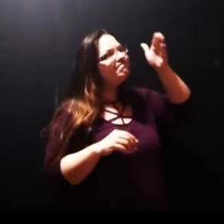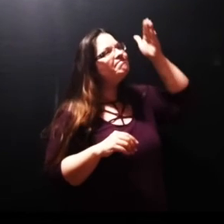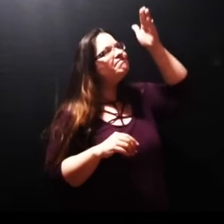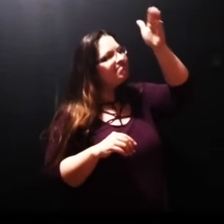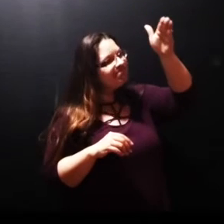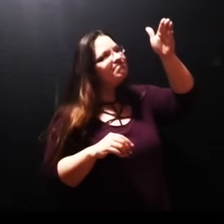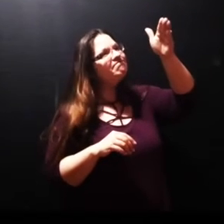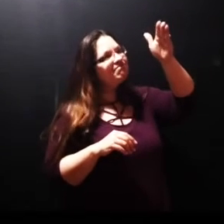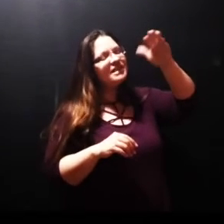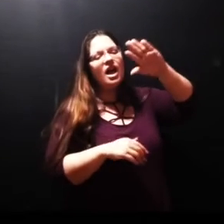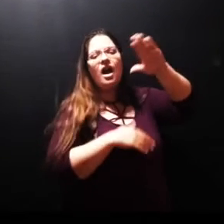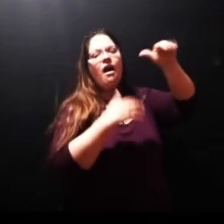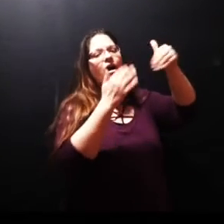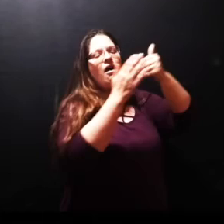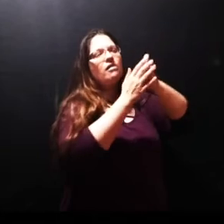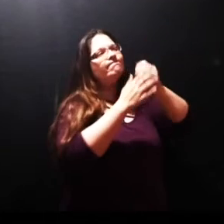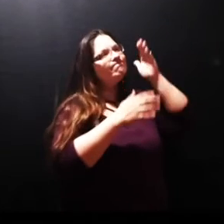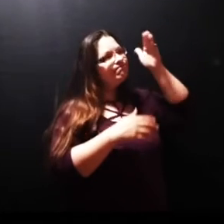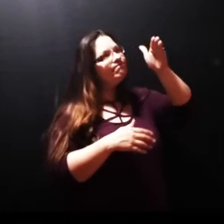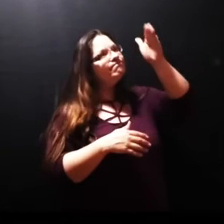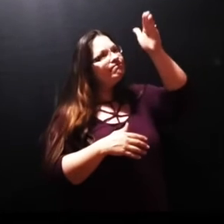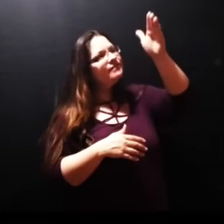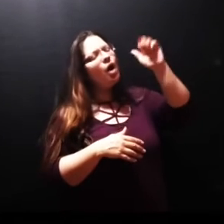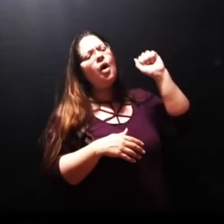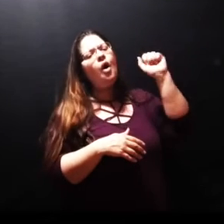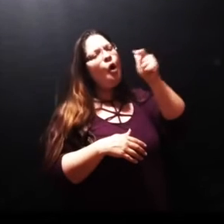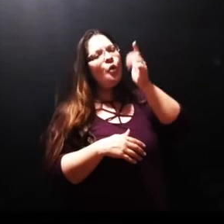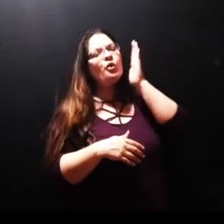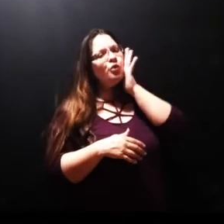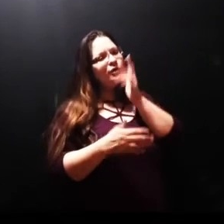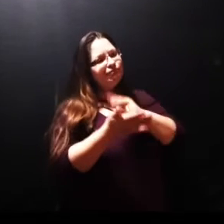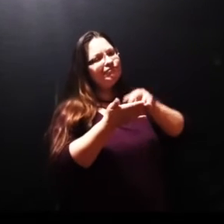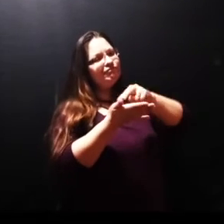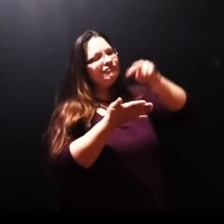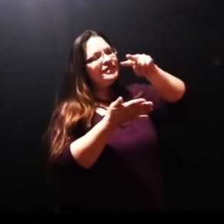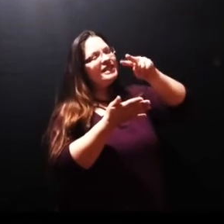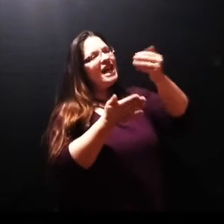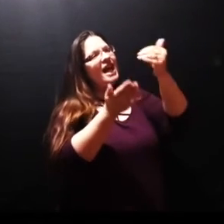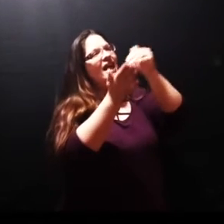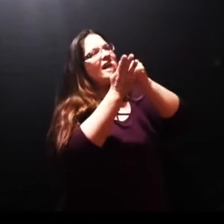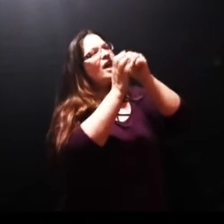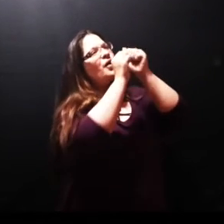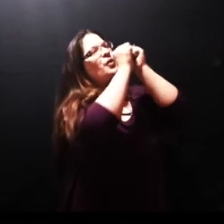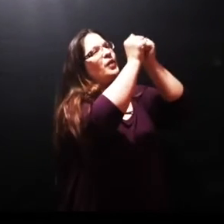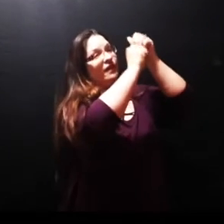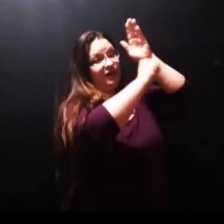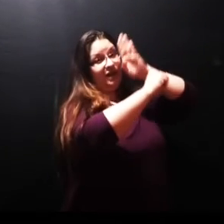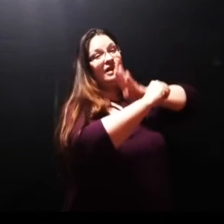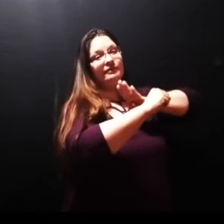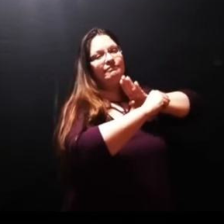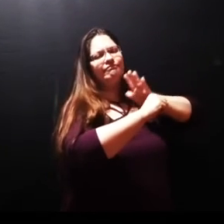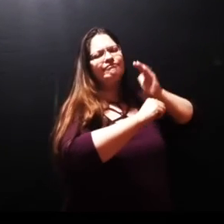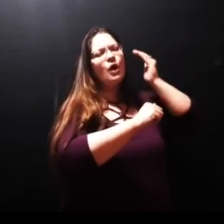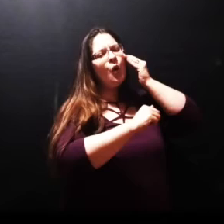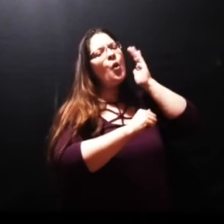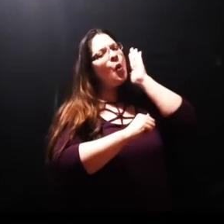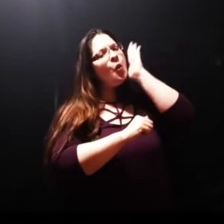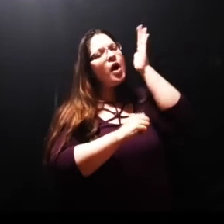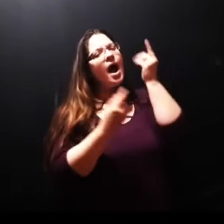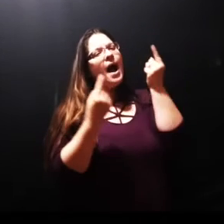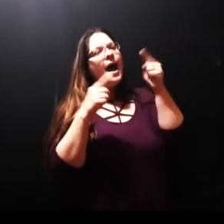when God consummates history and brings everything to a close that we will rise again I know my brother is going to rise again